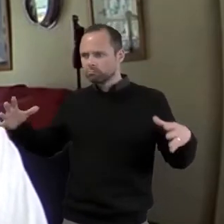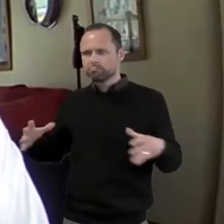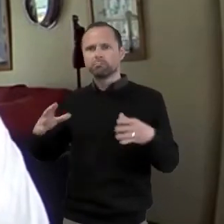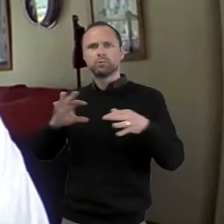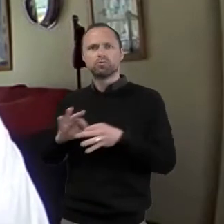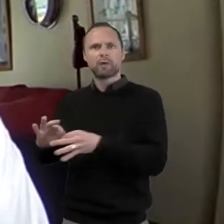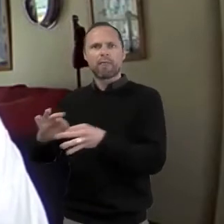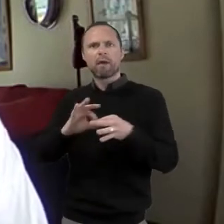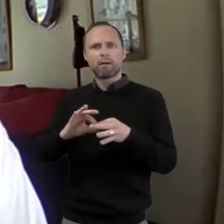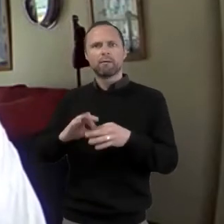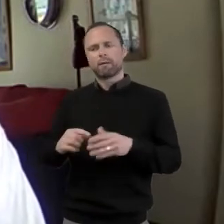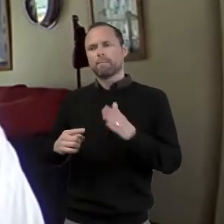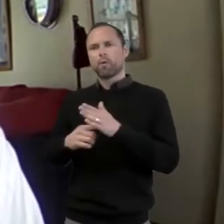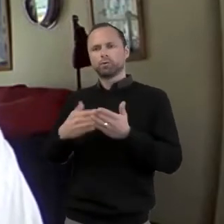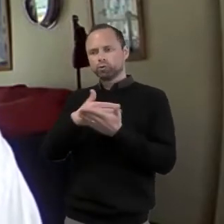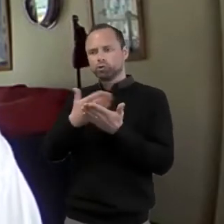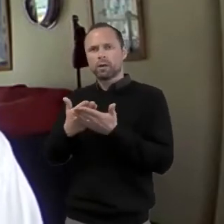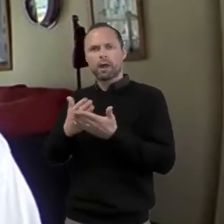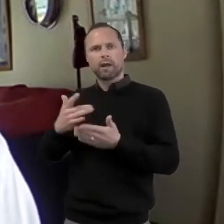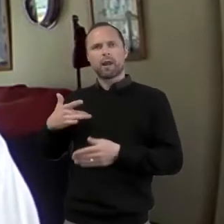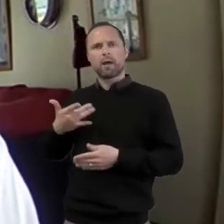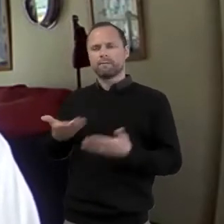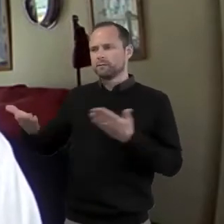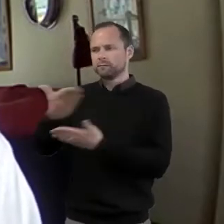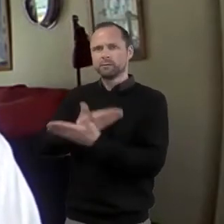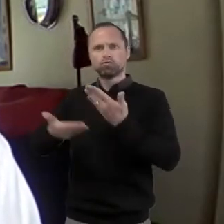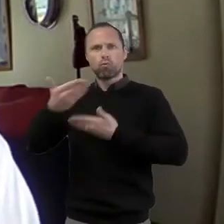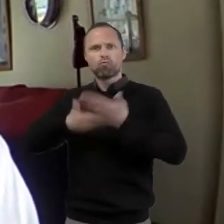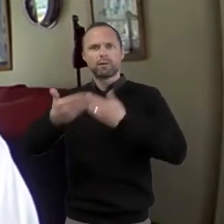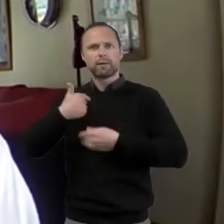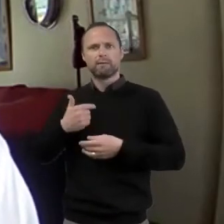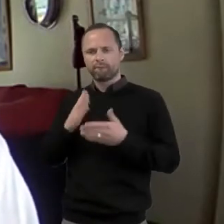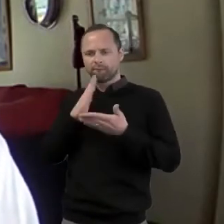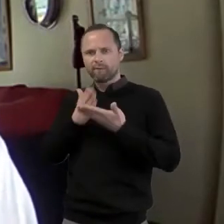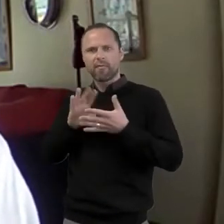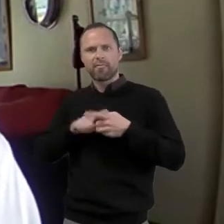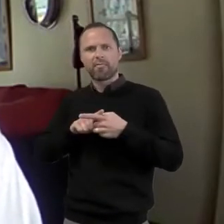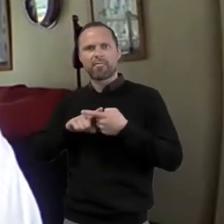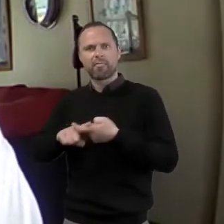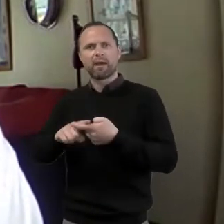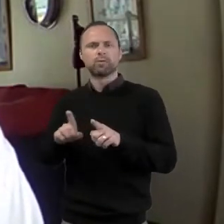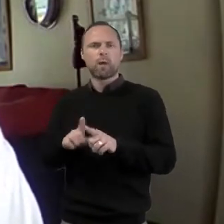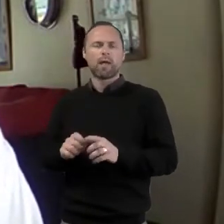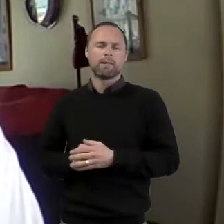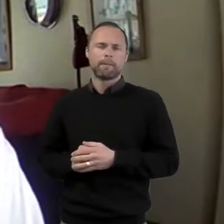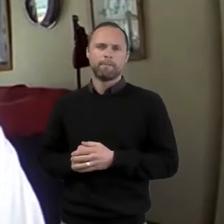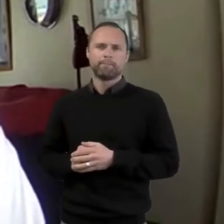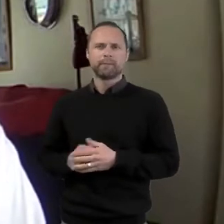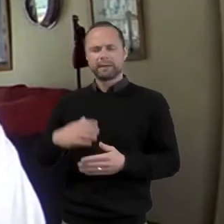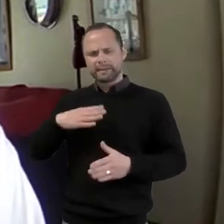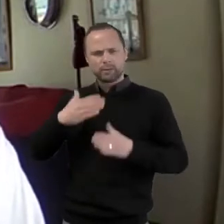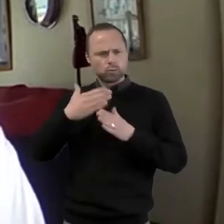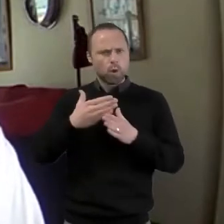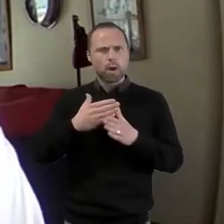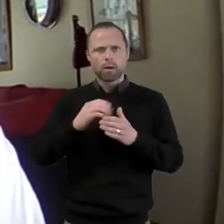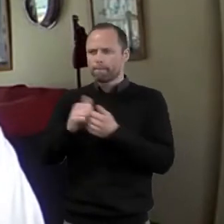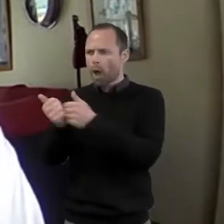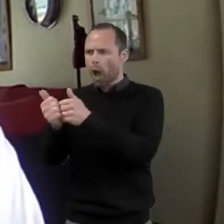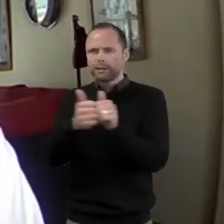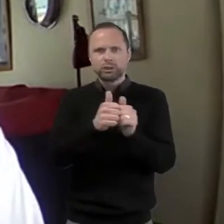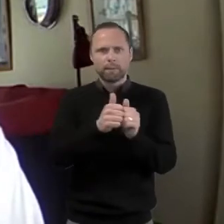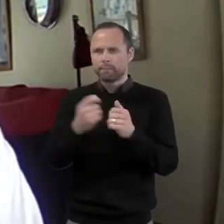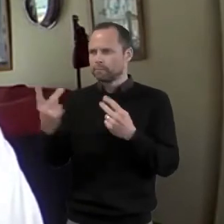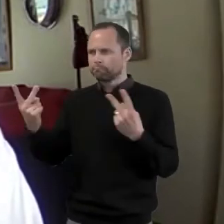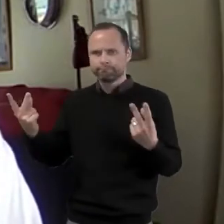faith together. We also need to work in partnership with our families to really